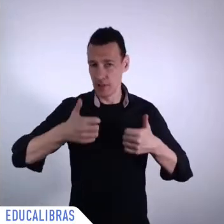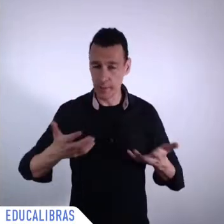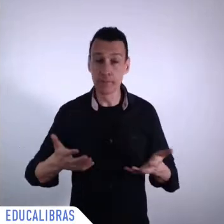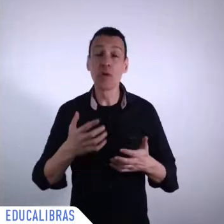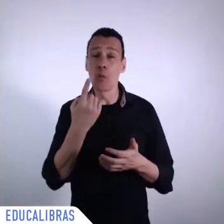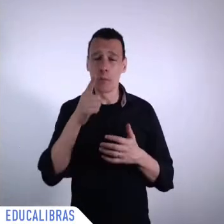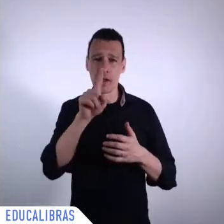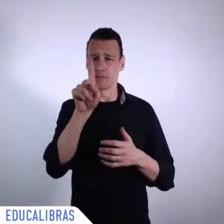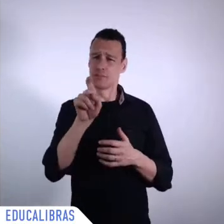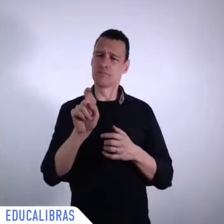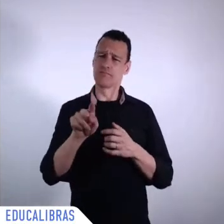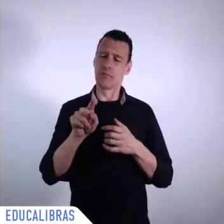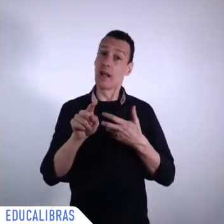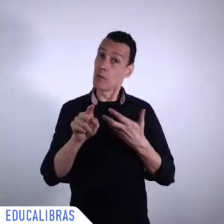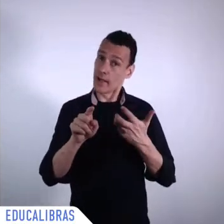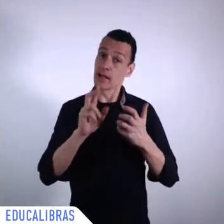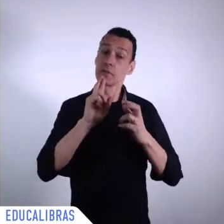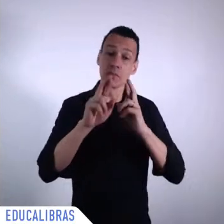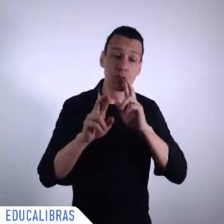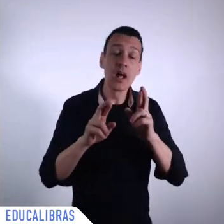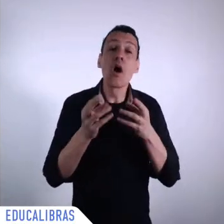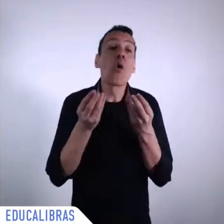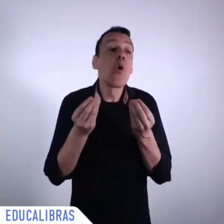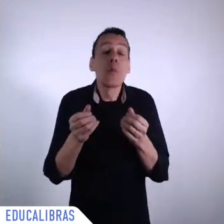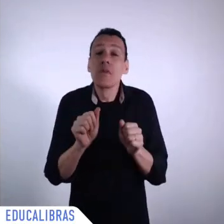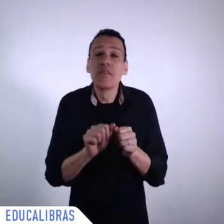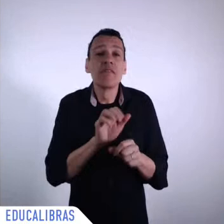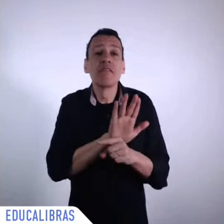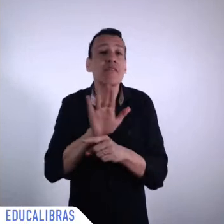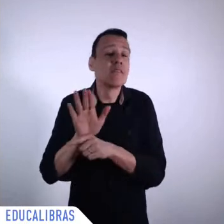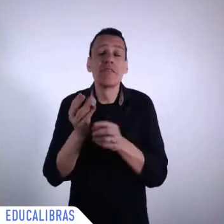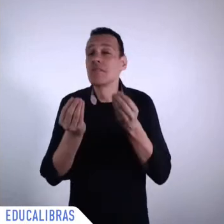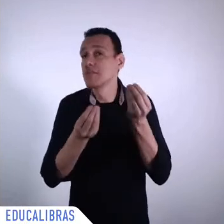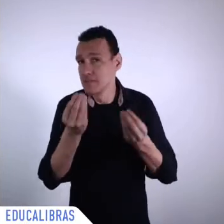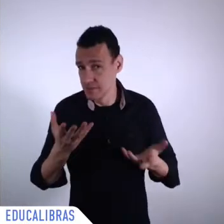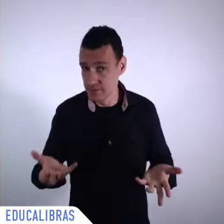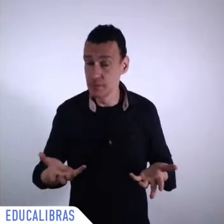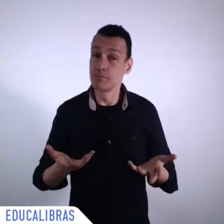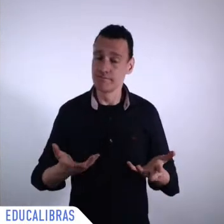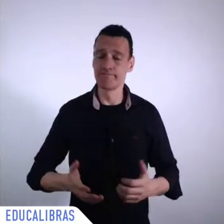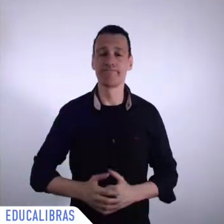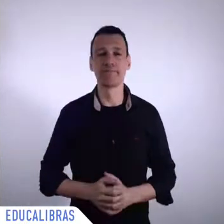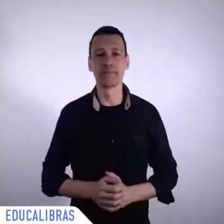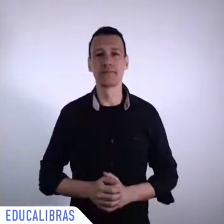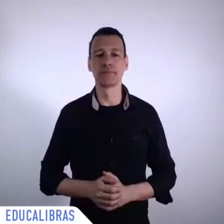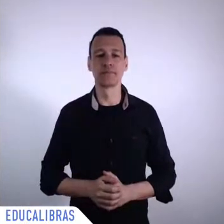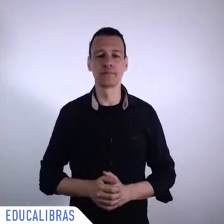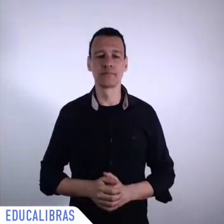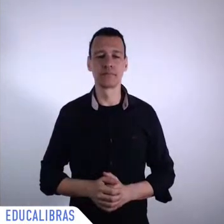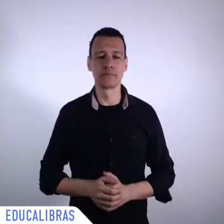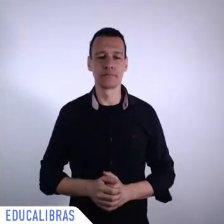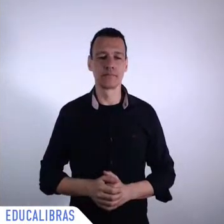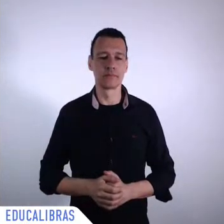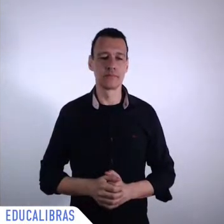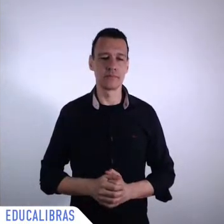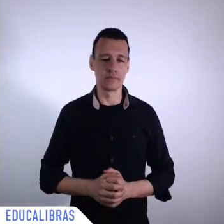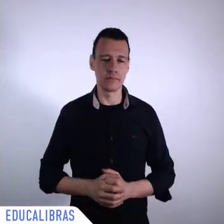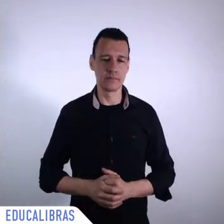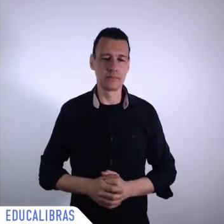And in particular, given the shift of some major players, such as Brazil or the United States, who now oppose